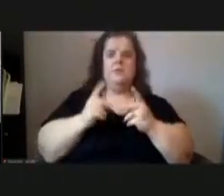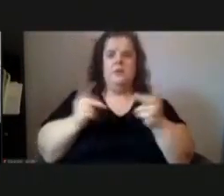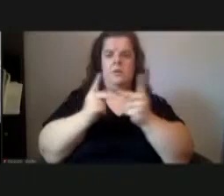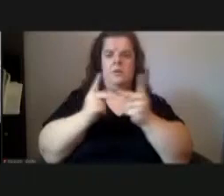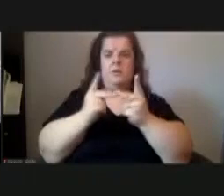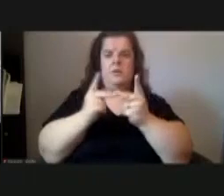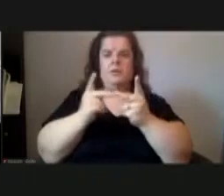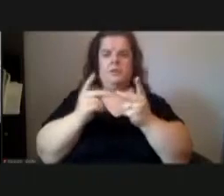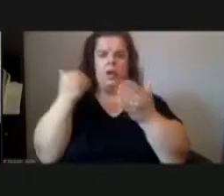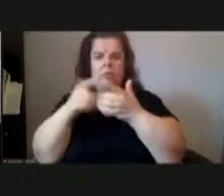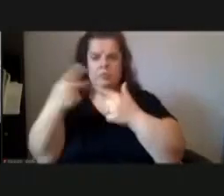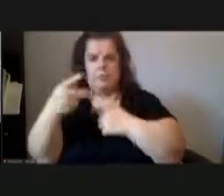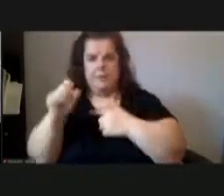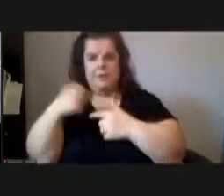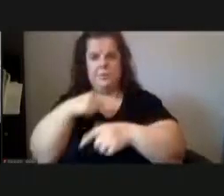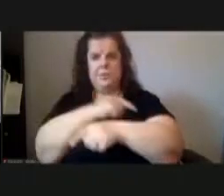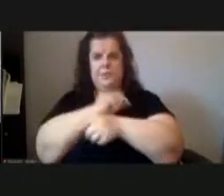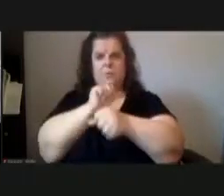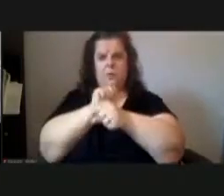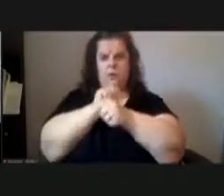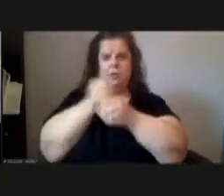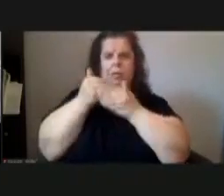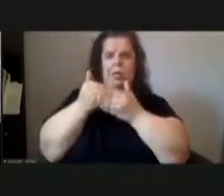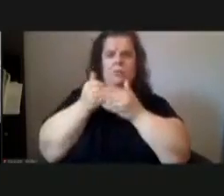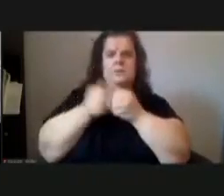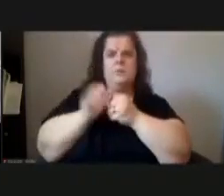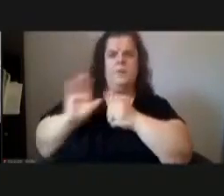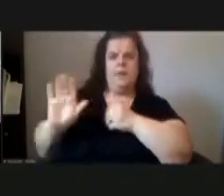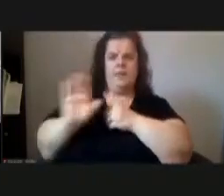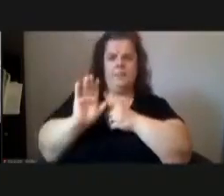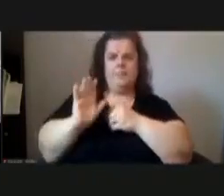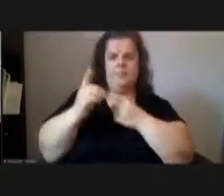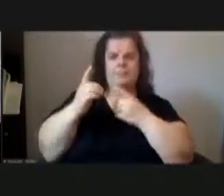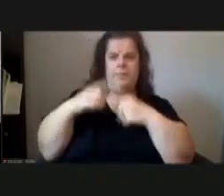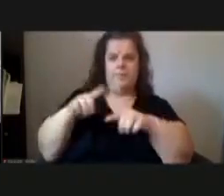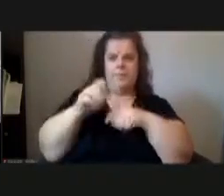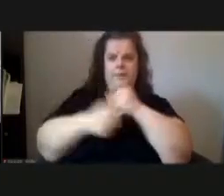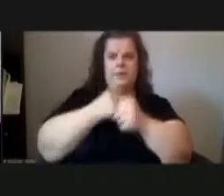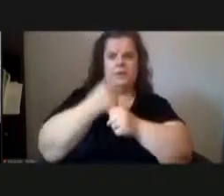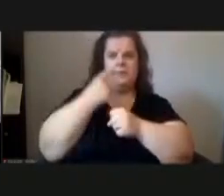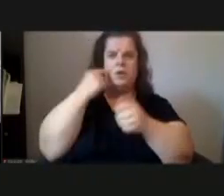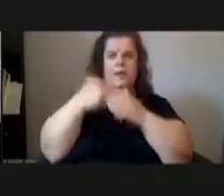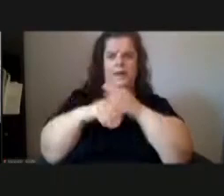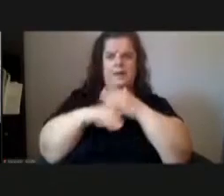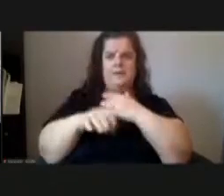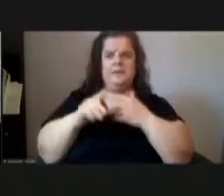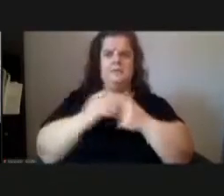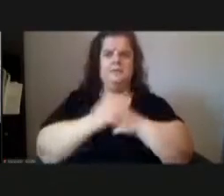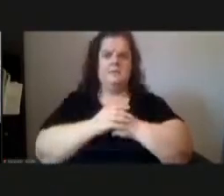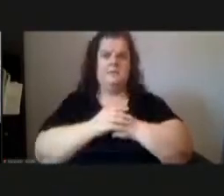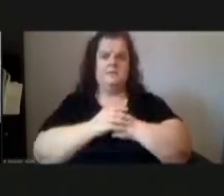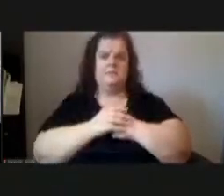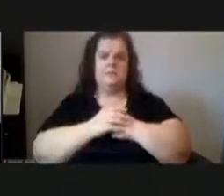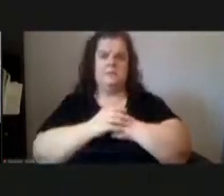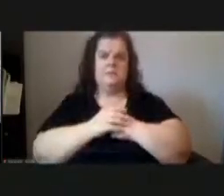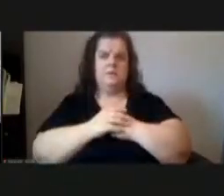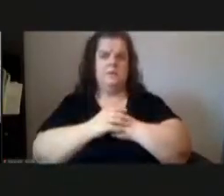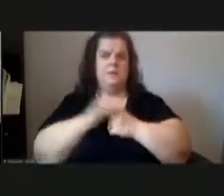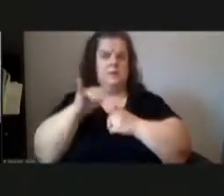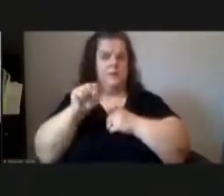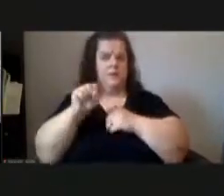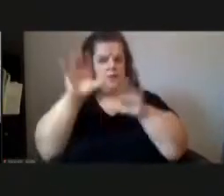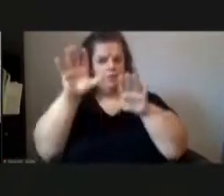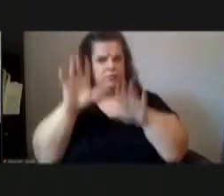so we work with them pretty closely throughout the year to help you know facilitate access to to fields for everyone okay yeah and they're a great partner with